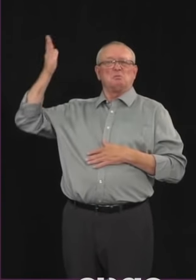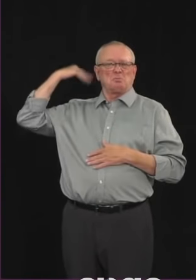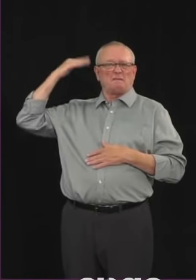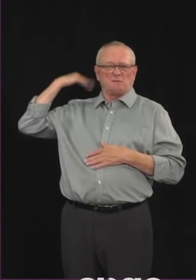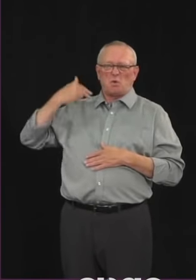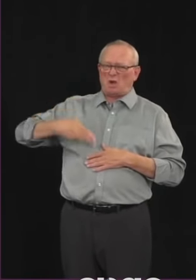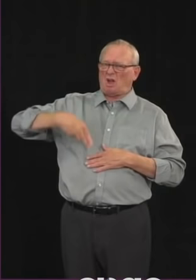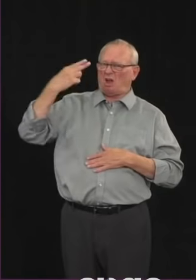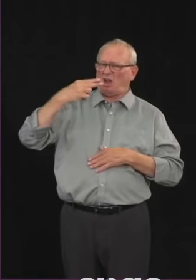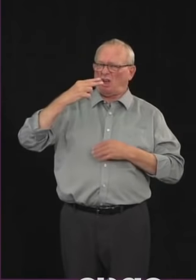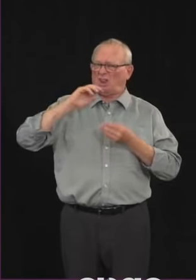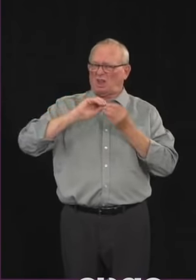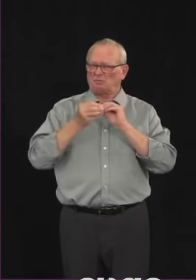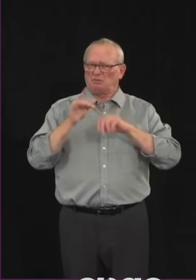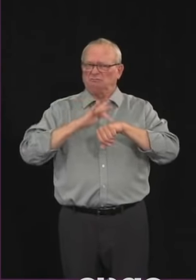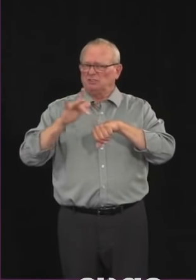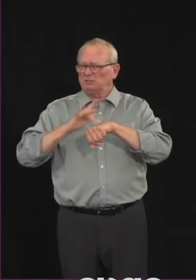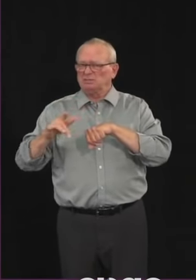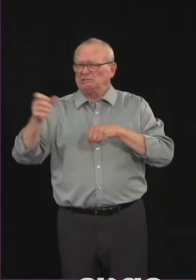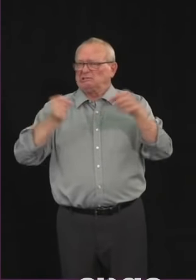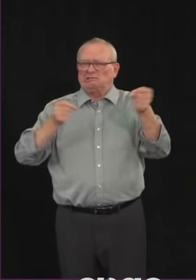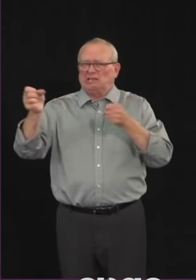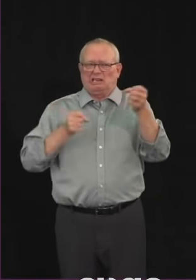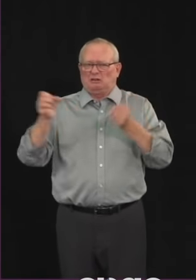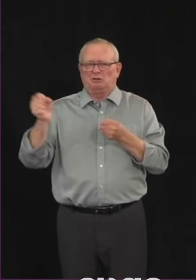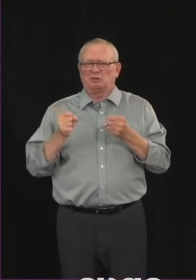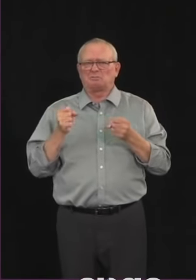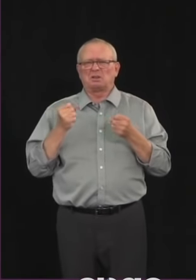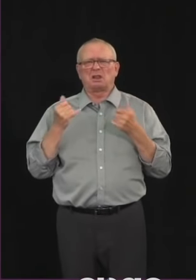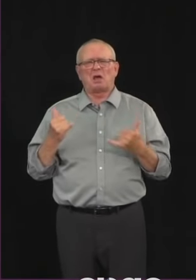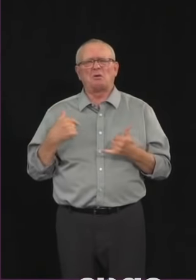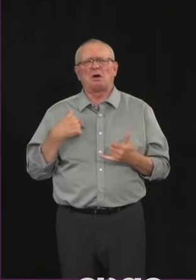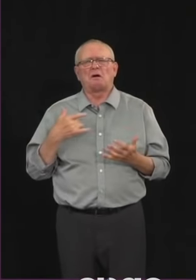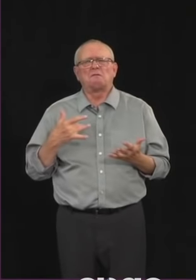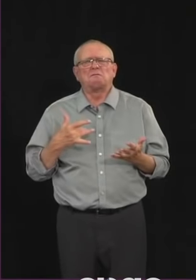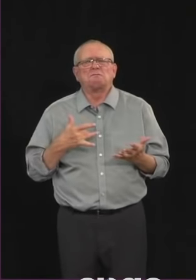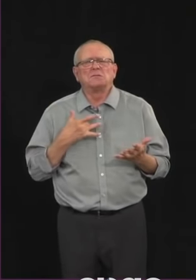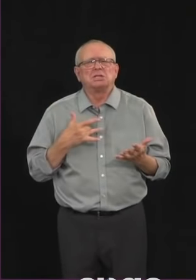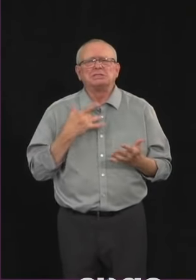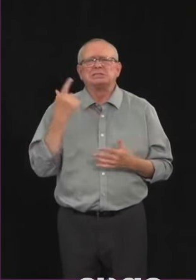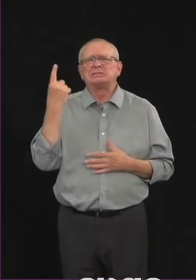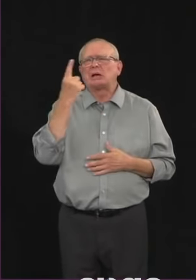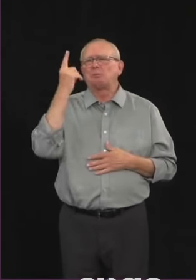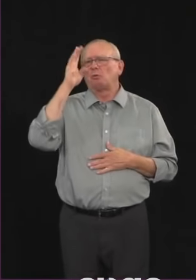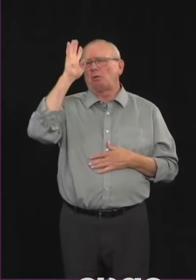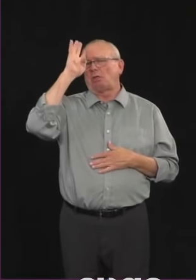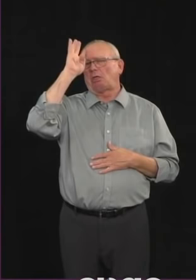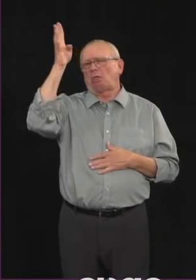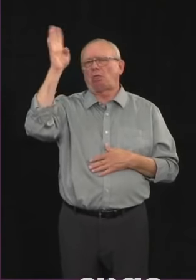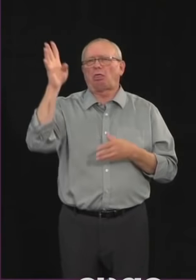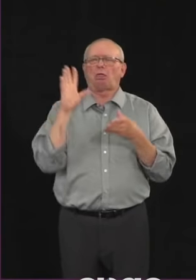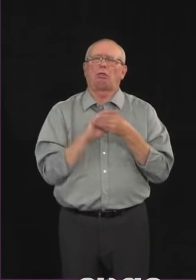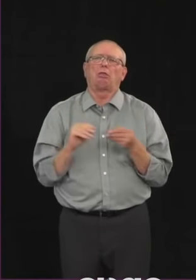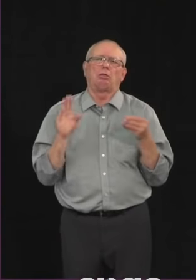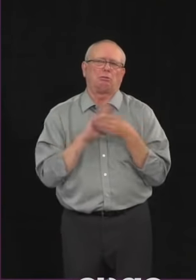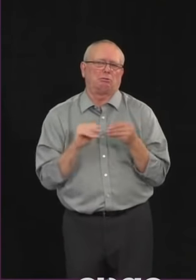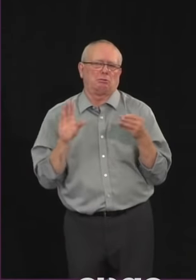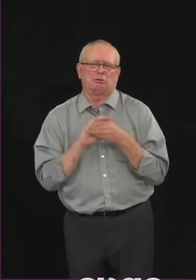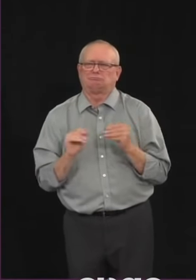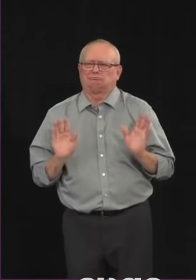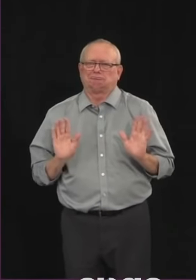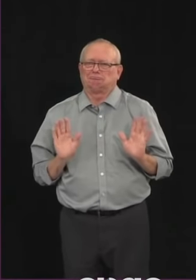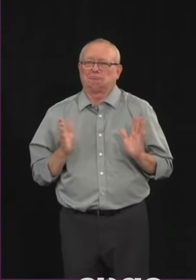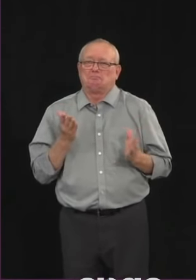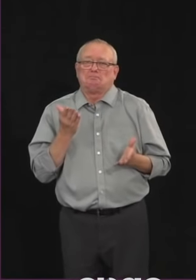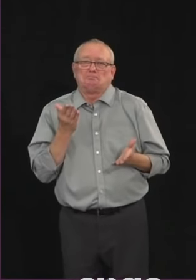um a false narrative that's uh trying to to be developed um i suppose as a pressure tactic uh